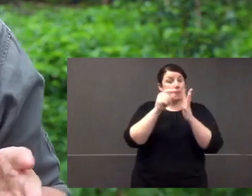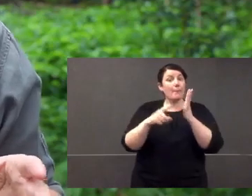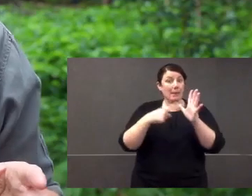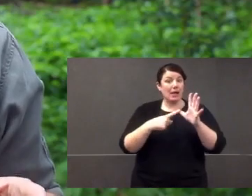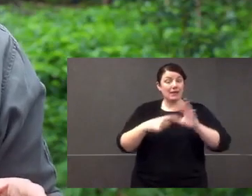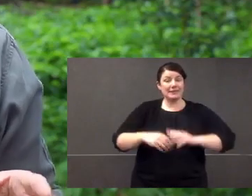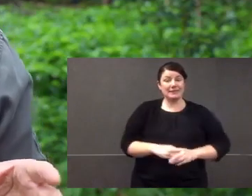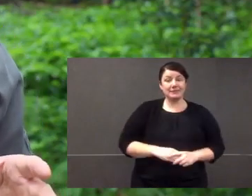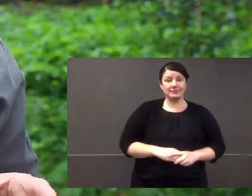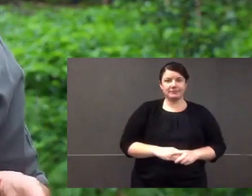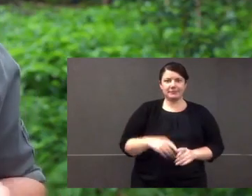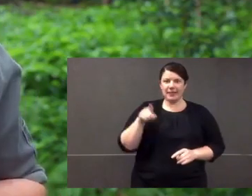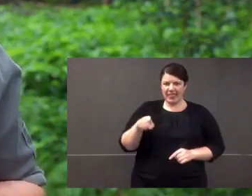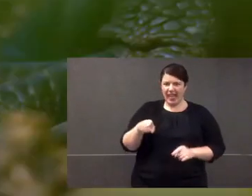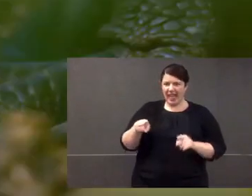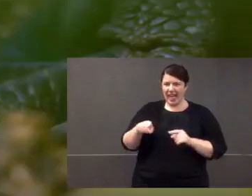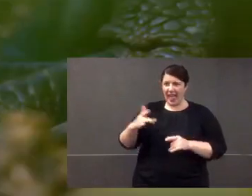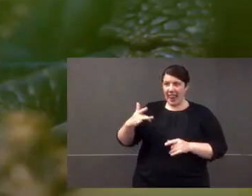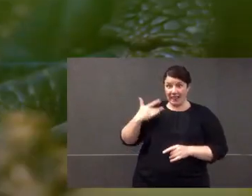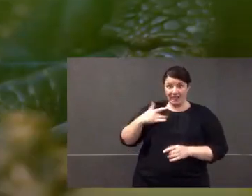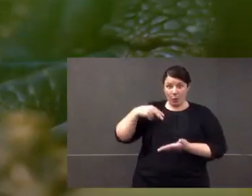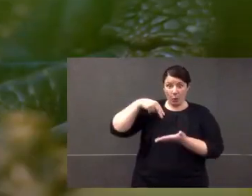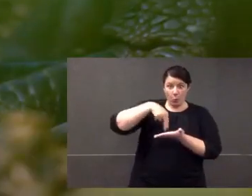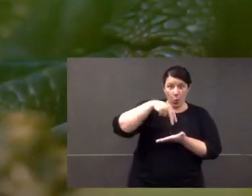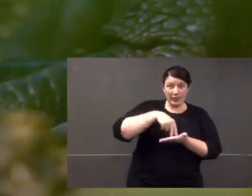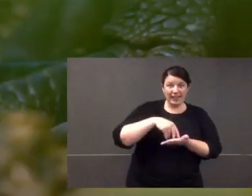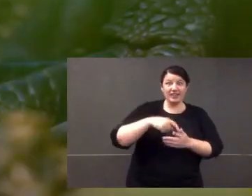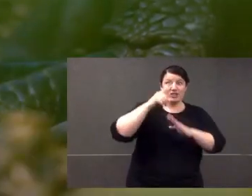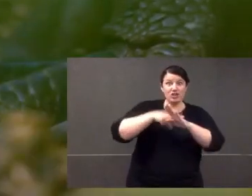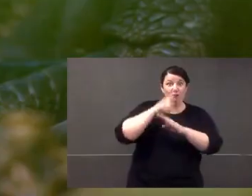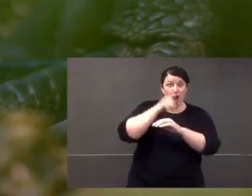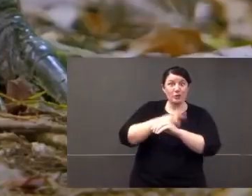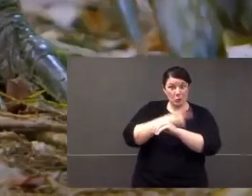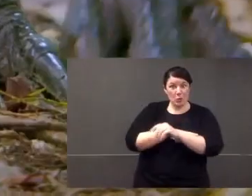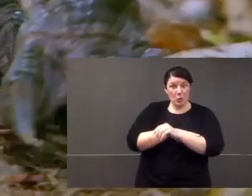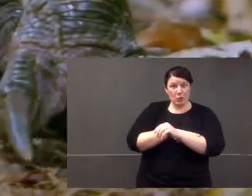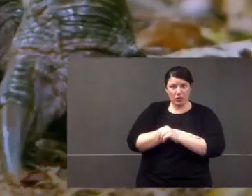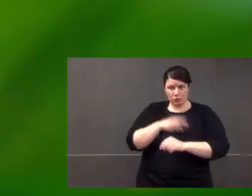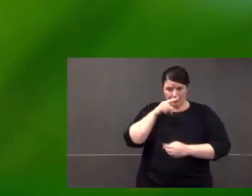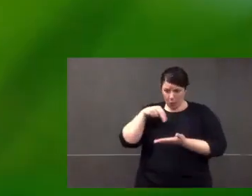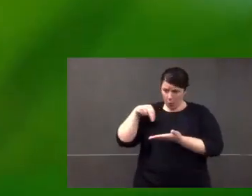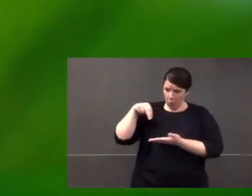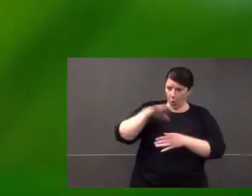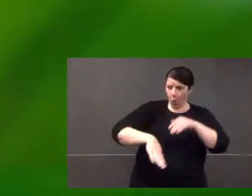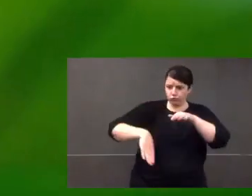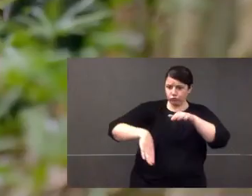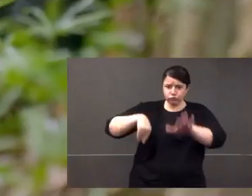and Papua New Guinea and West Papua. Cassowaries are living, walking dinosaurs. And when you look at one